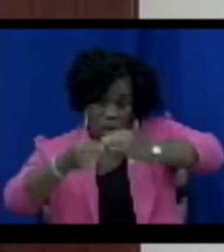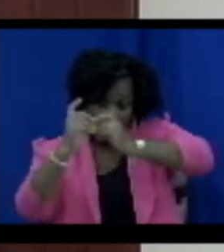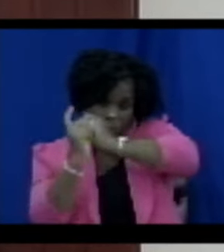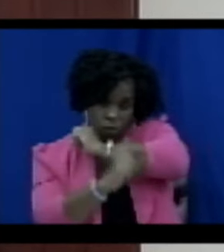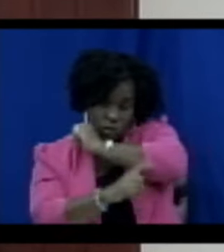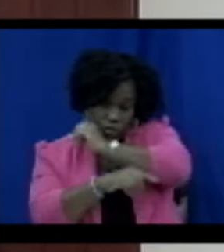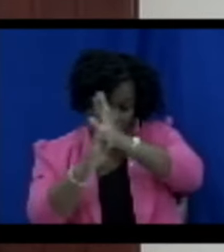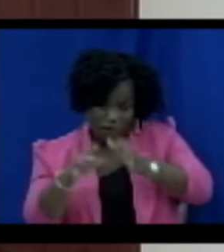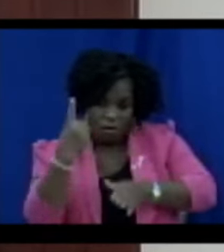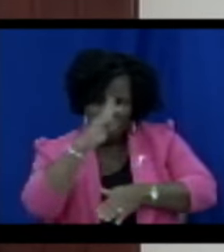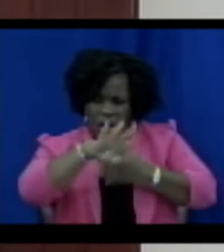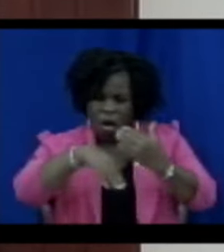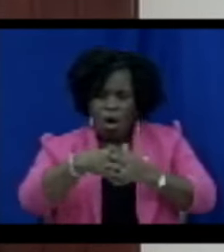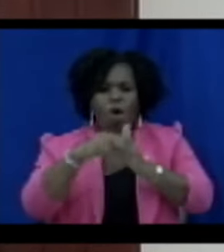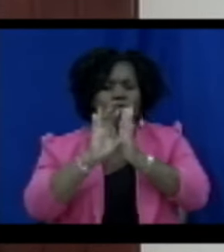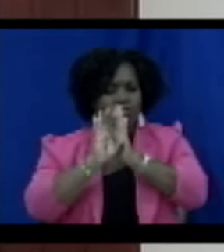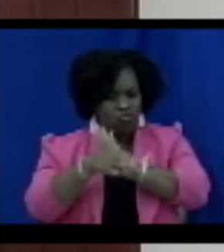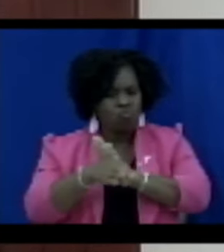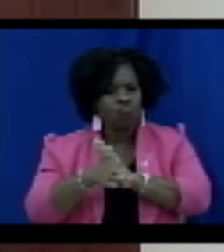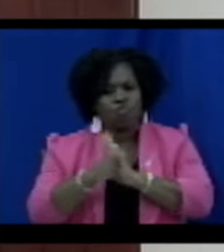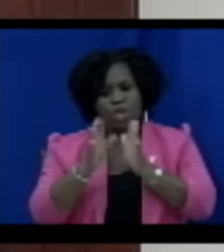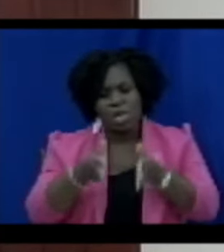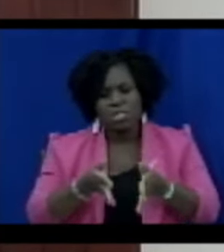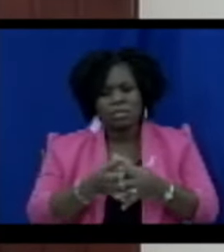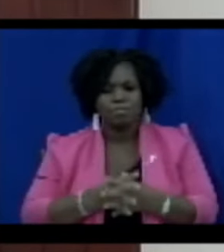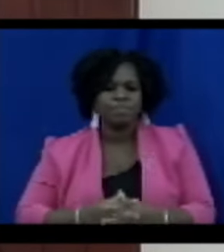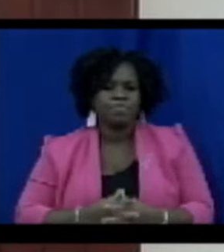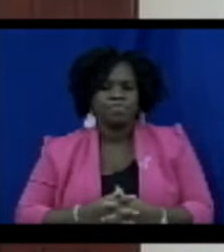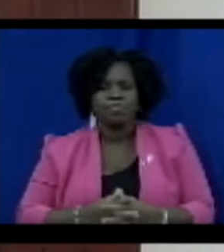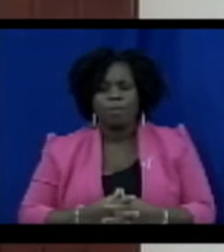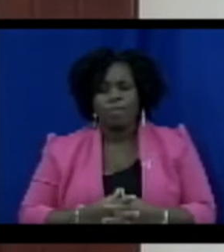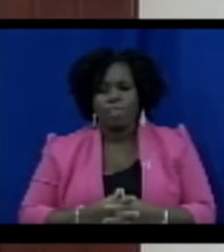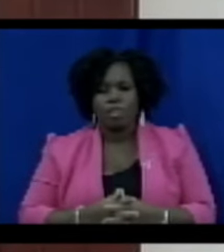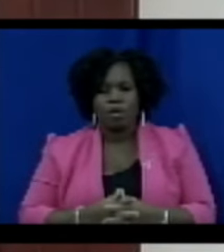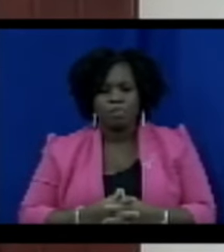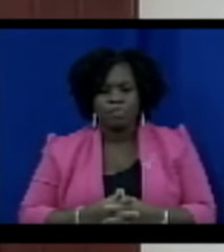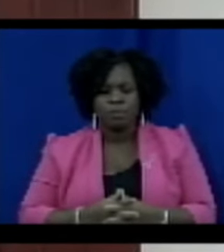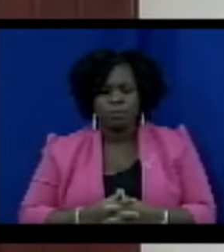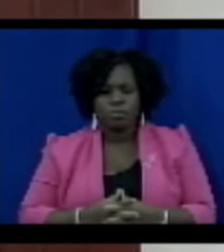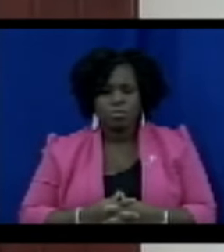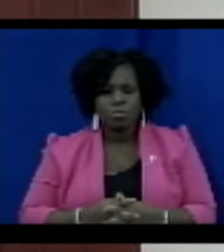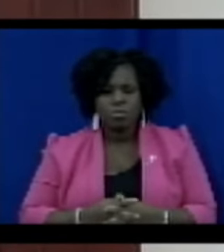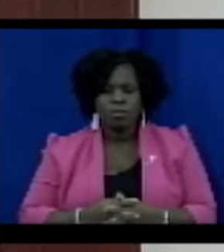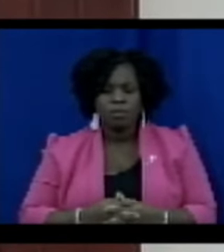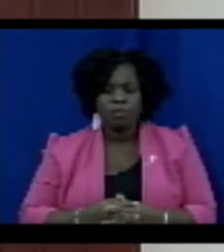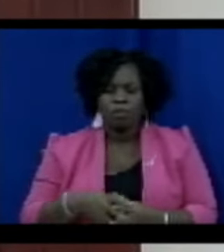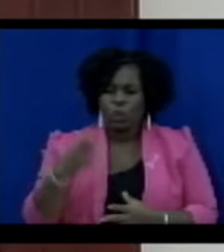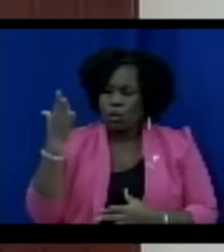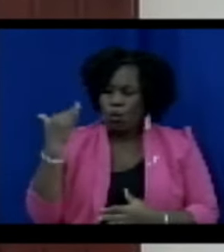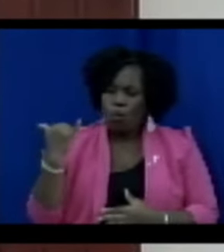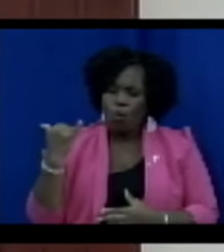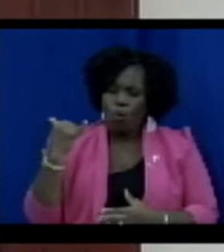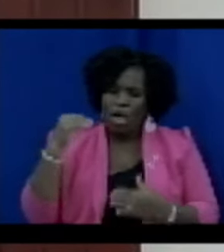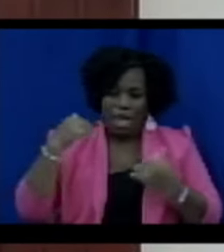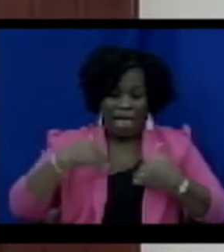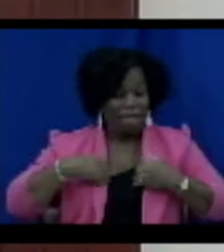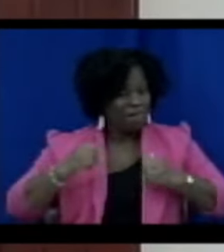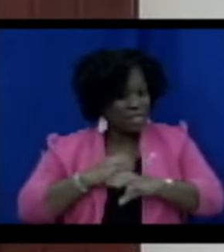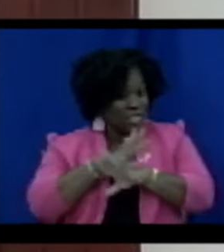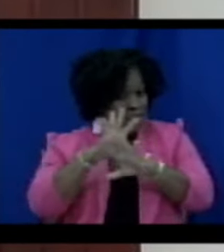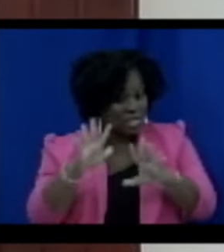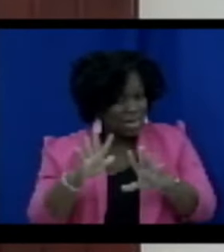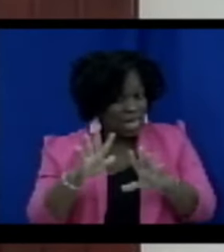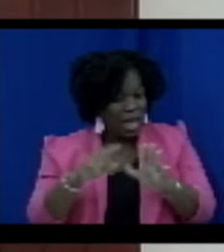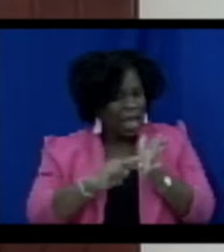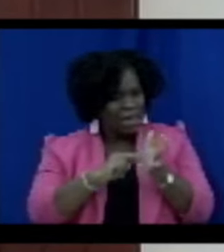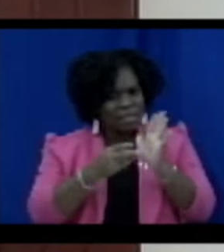accountable. Madam Speaker, why have a clear and comprehensive definition of tainted property? The importance of having a